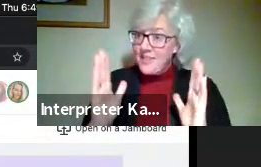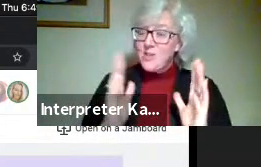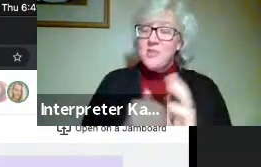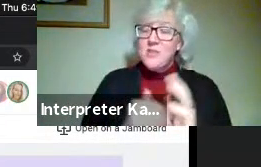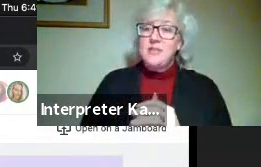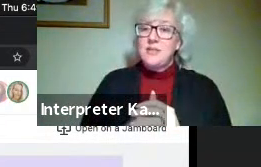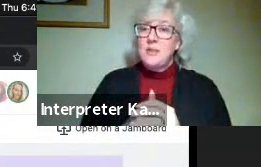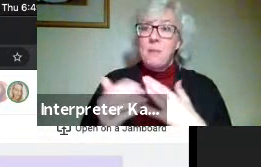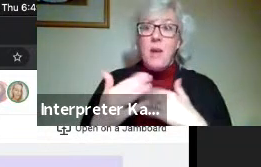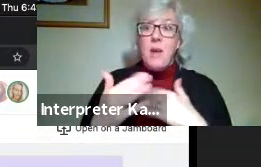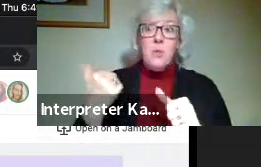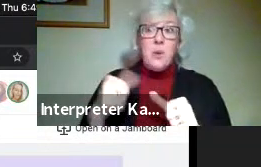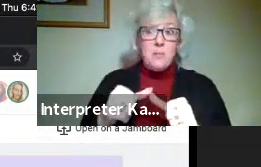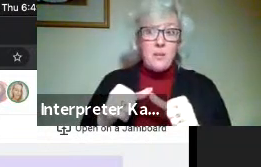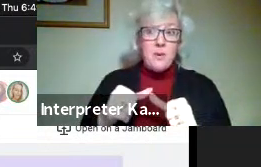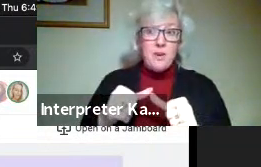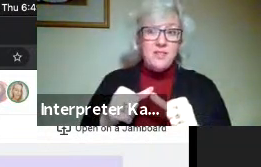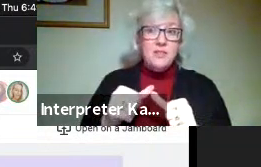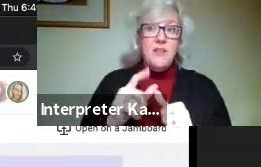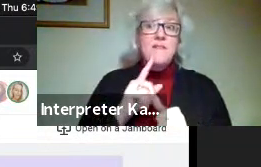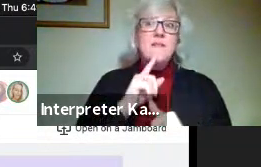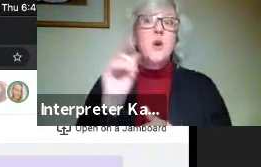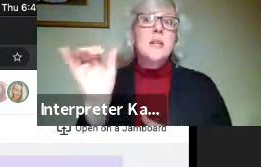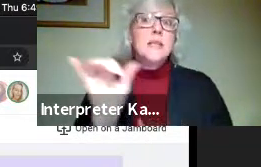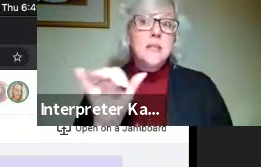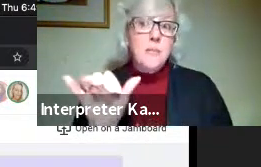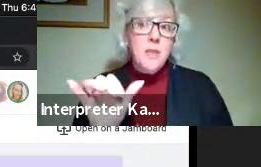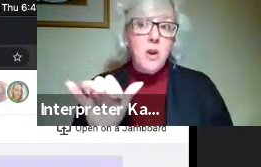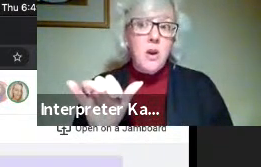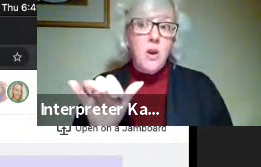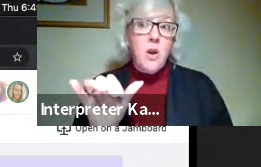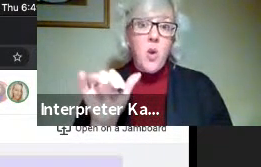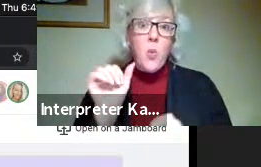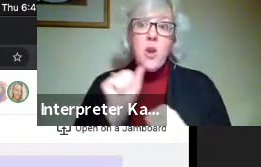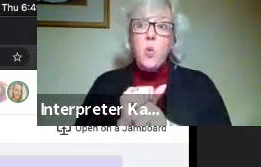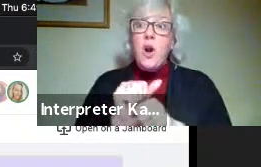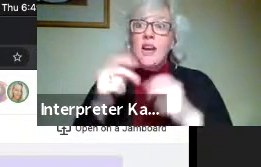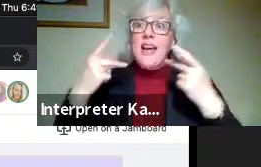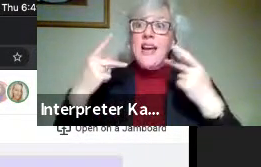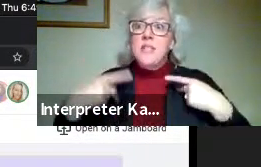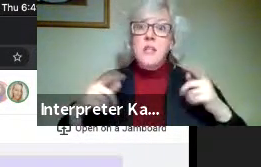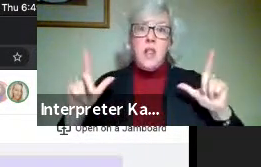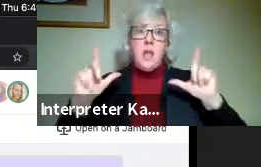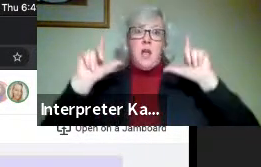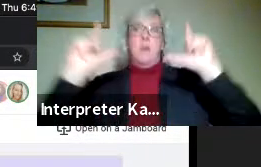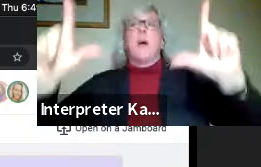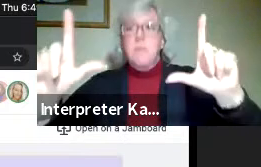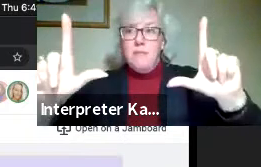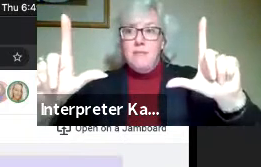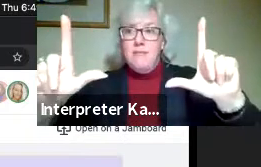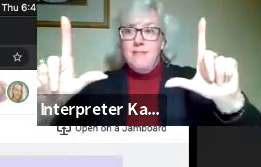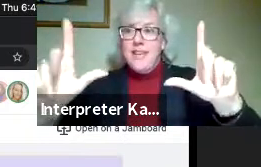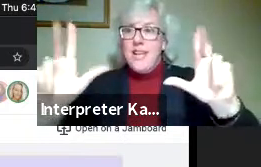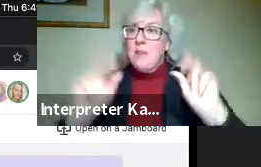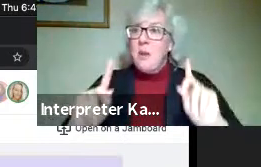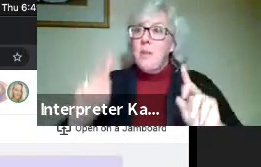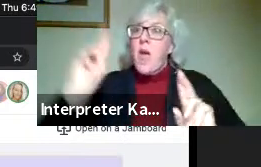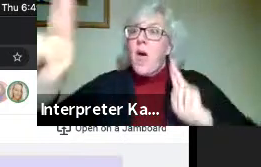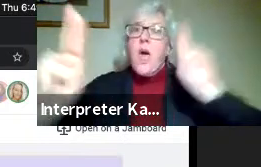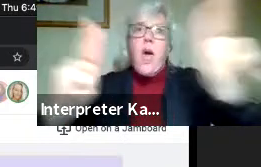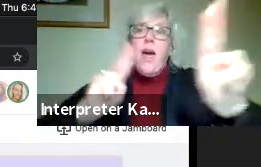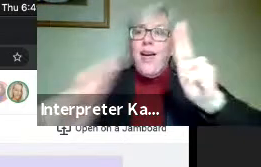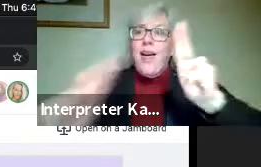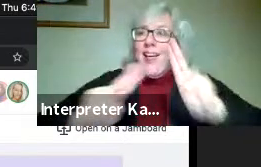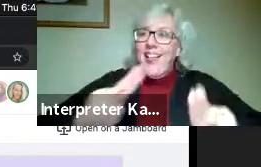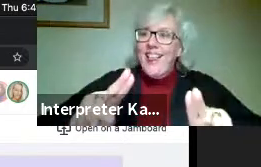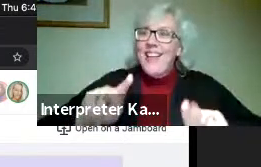remember a time where we did something quite similar. We put work physically on a board, right? And we'd tack comments to